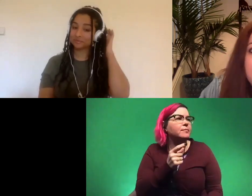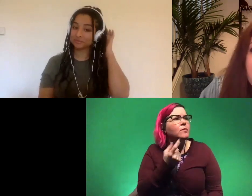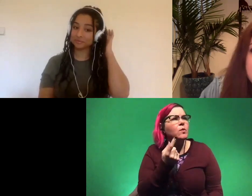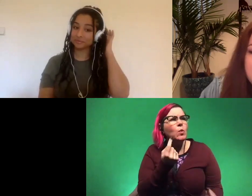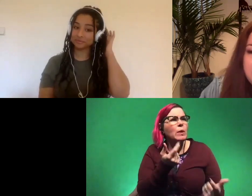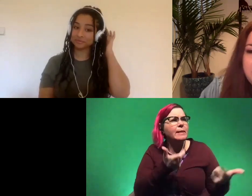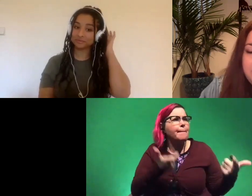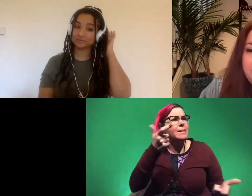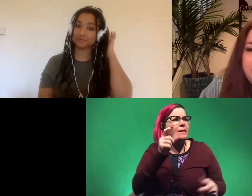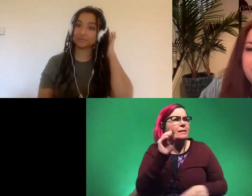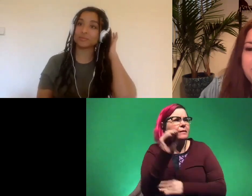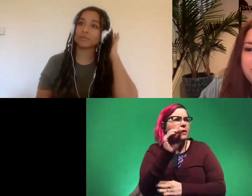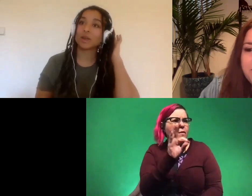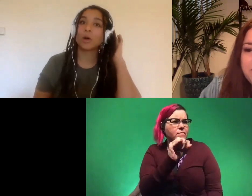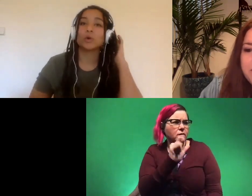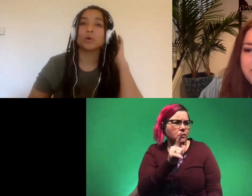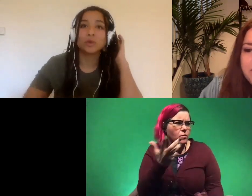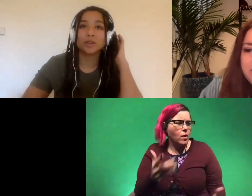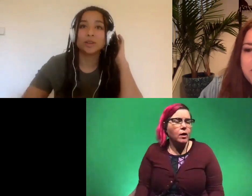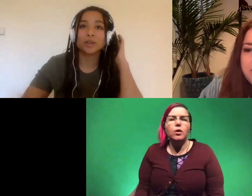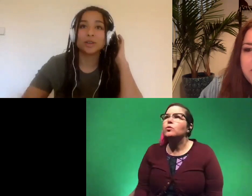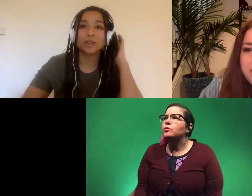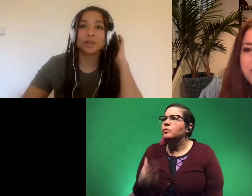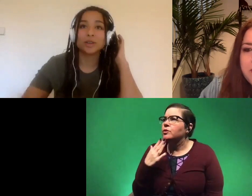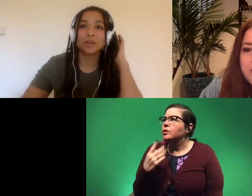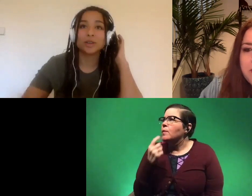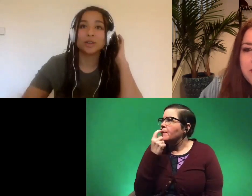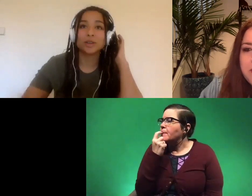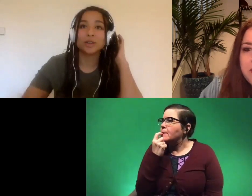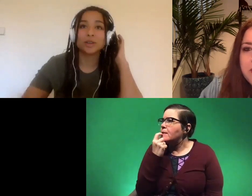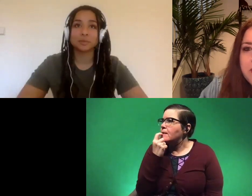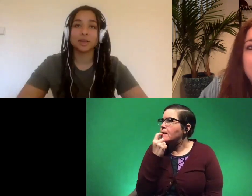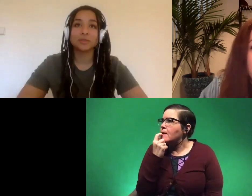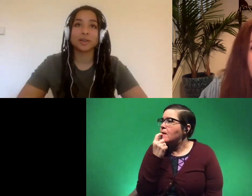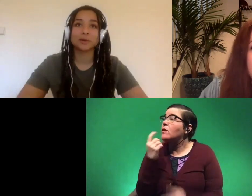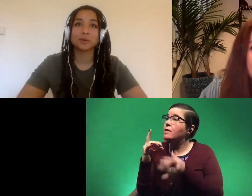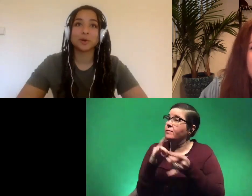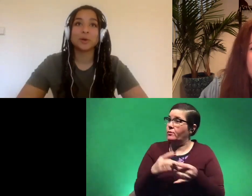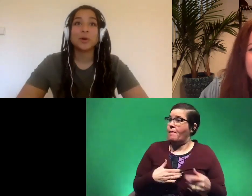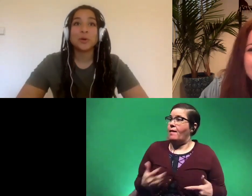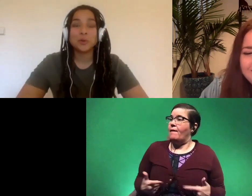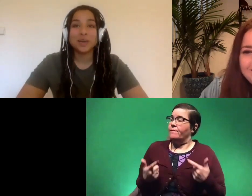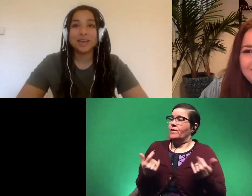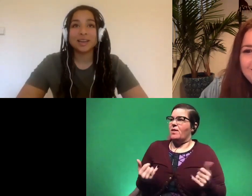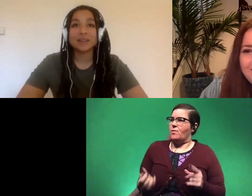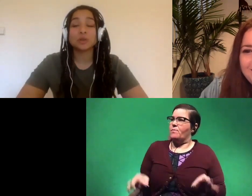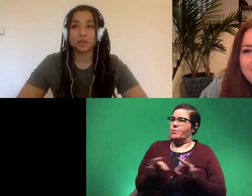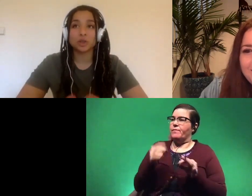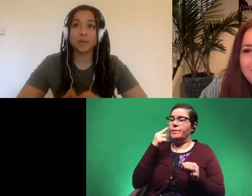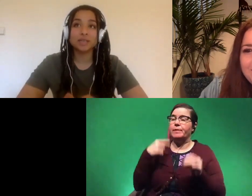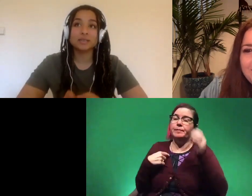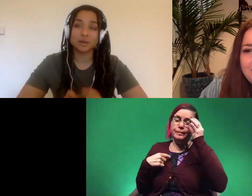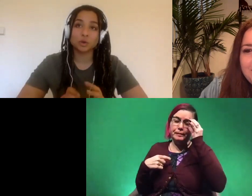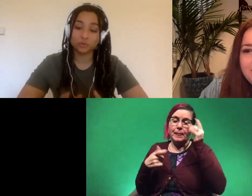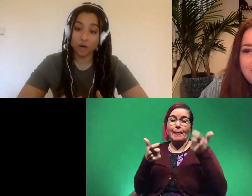dinosaur fossil oh that's a good one and very relevant to my life right now so we so